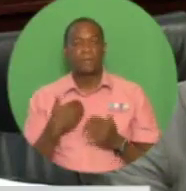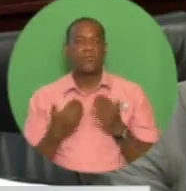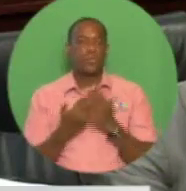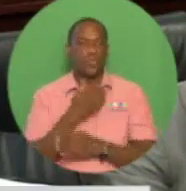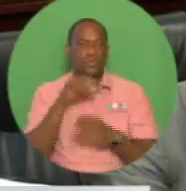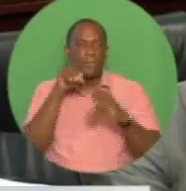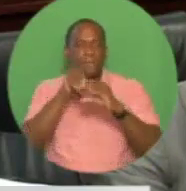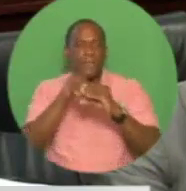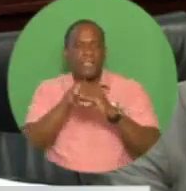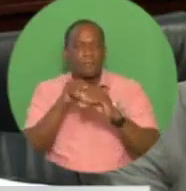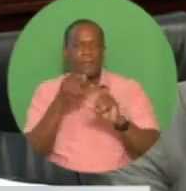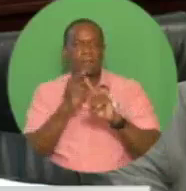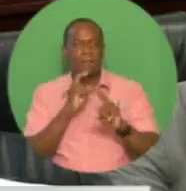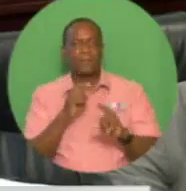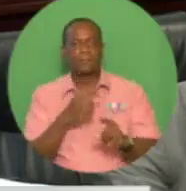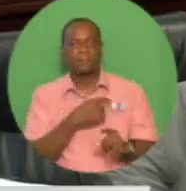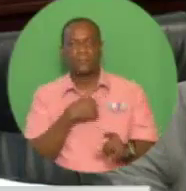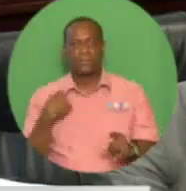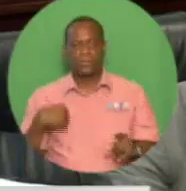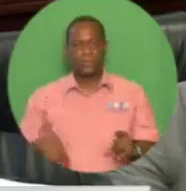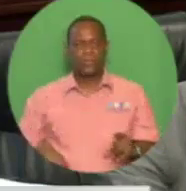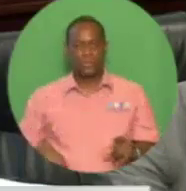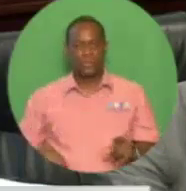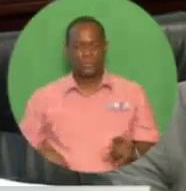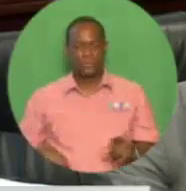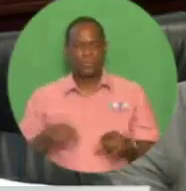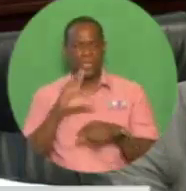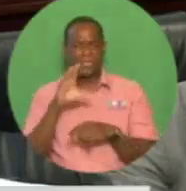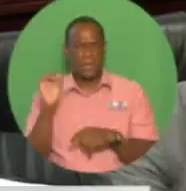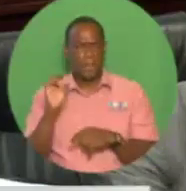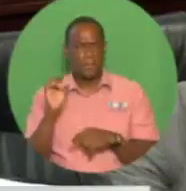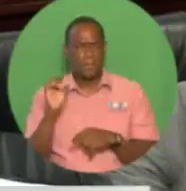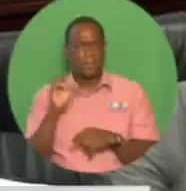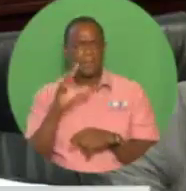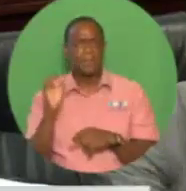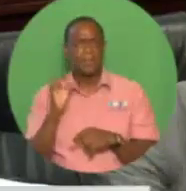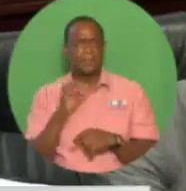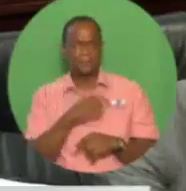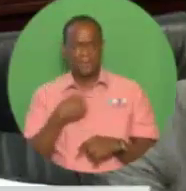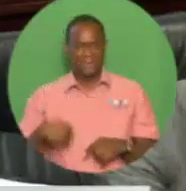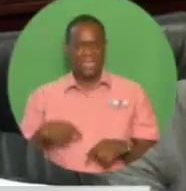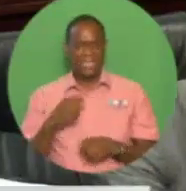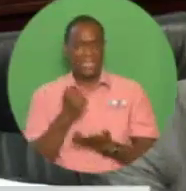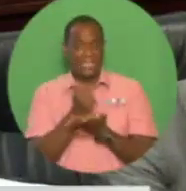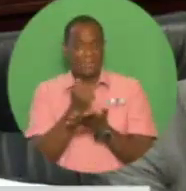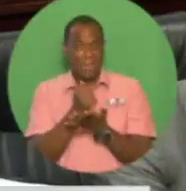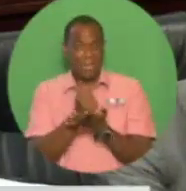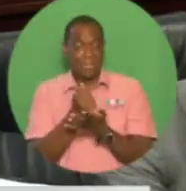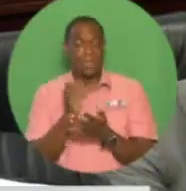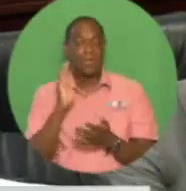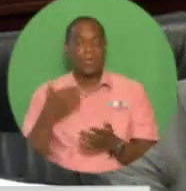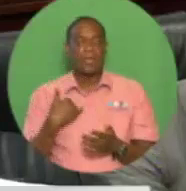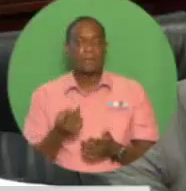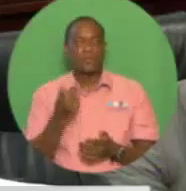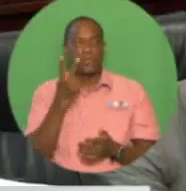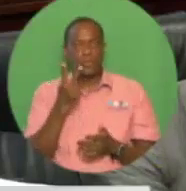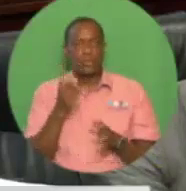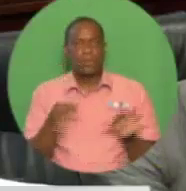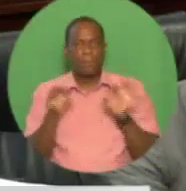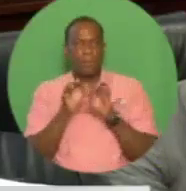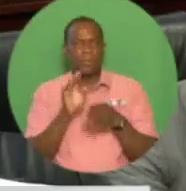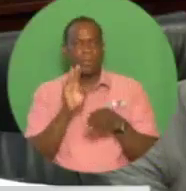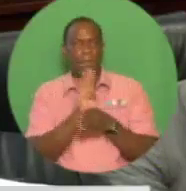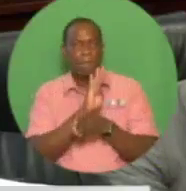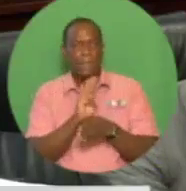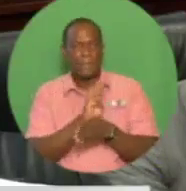Company Limited and funding from Chinese banks. Two major businesses will be established in the library, namely a dry dock